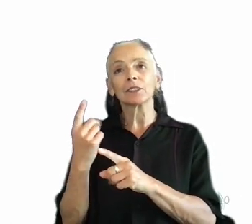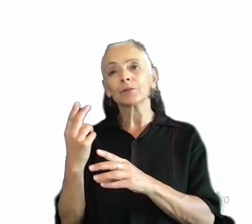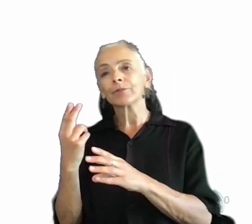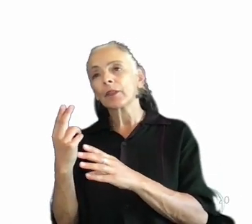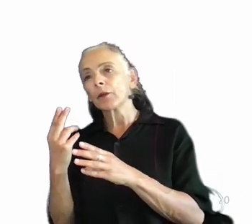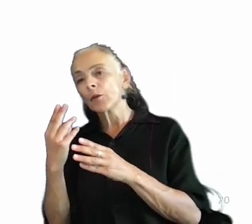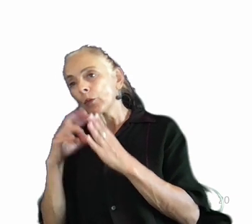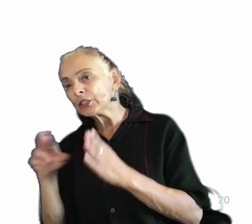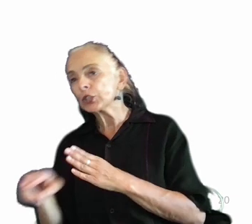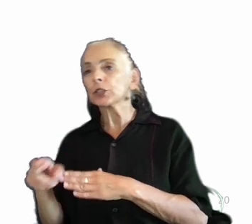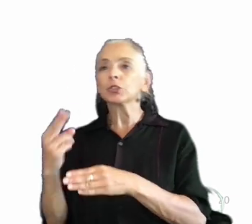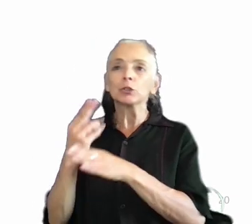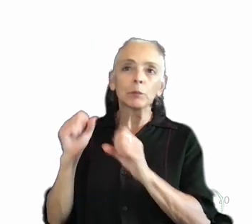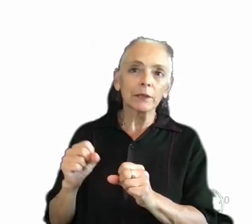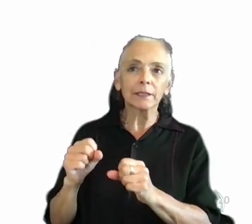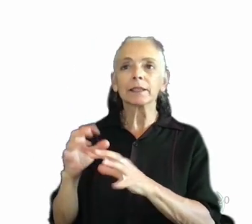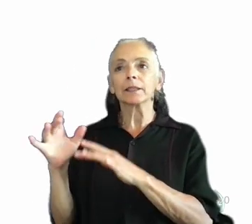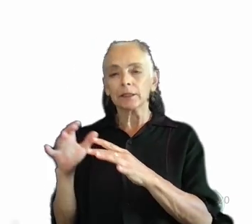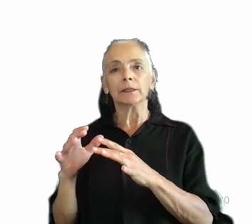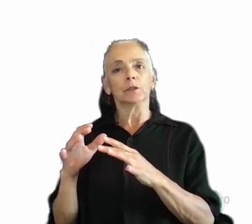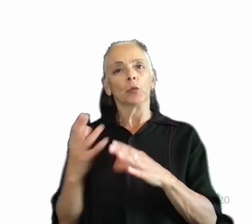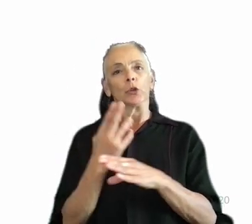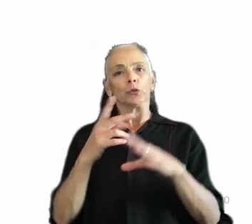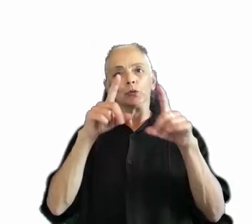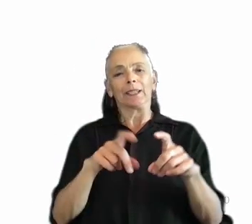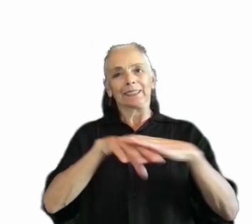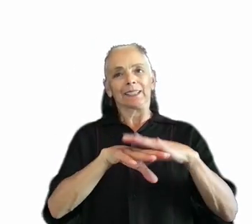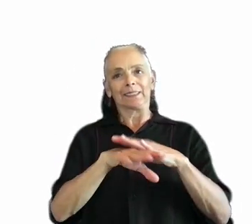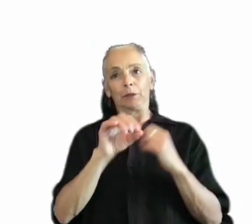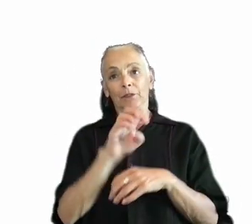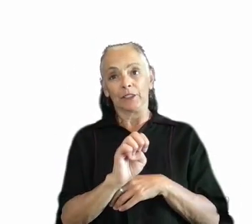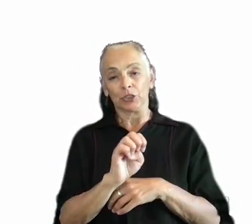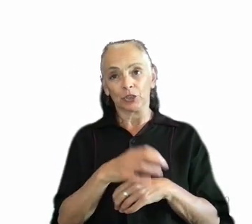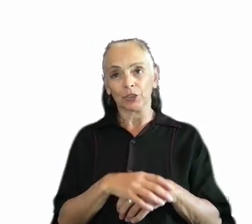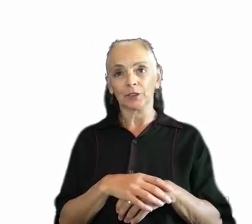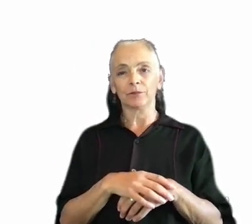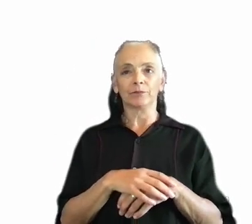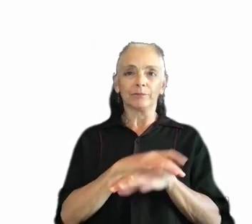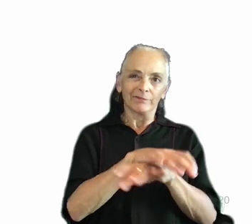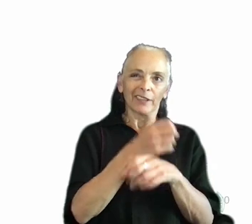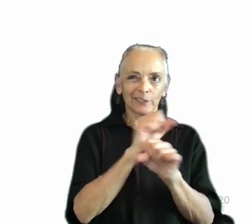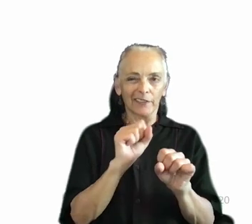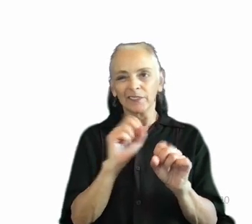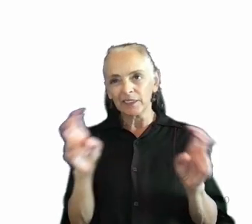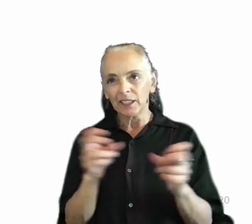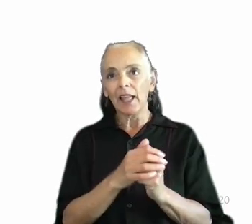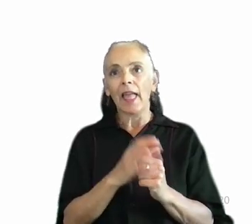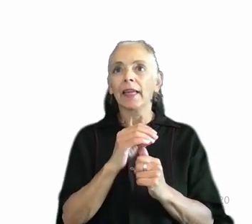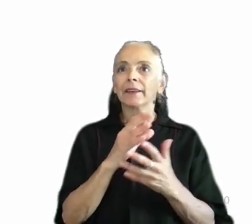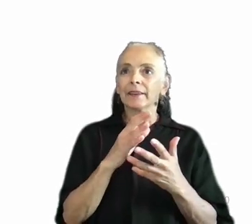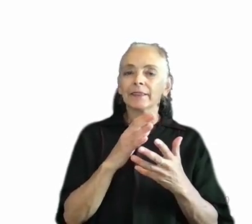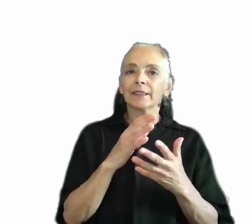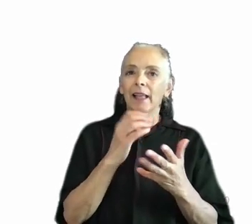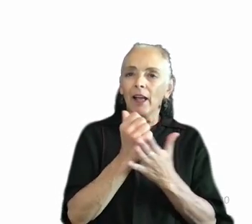accessibility feature, arachnophobia safe mode, and support the design team in creating a feature that was both usable and impactful